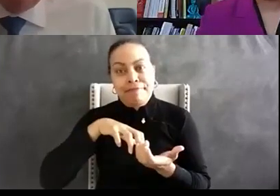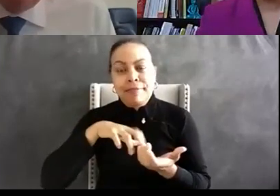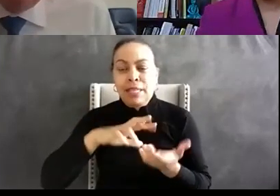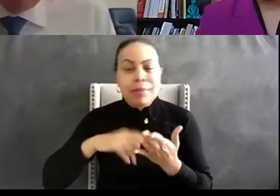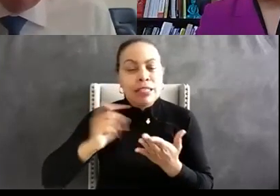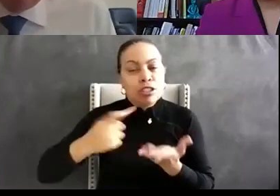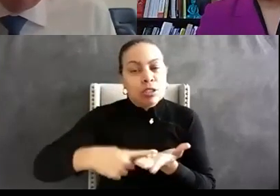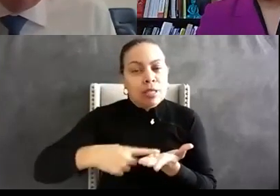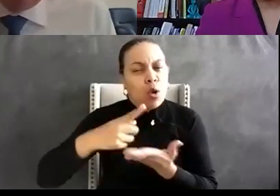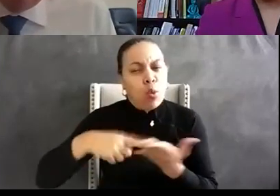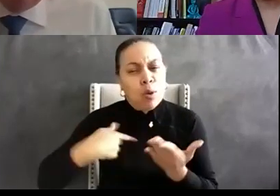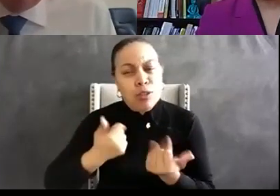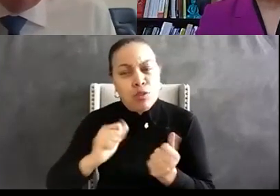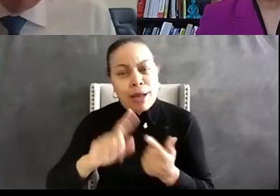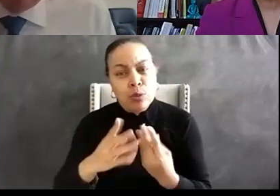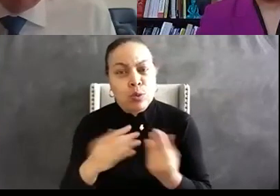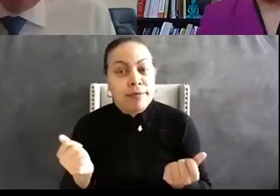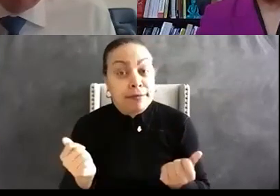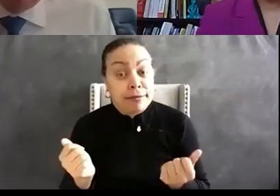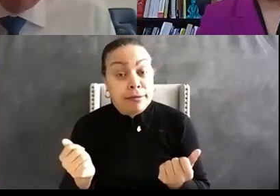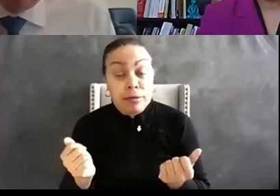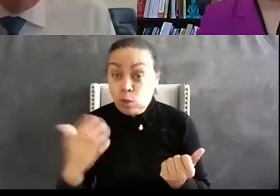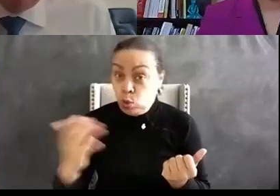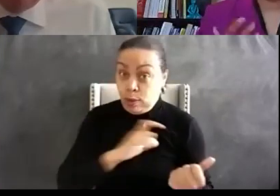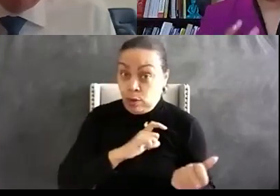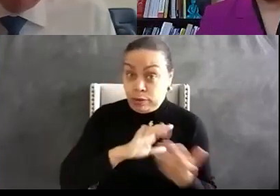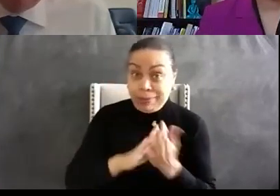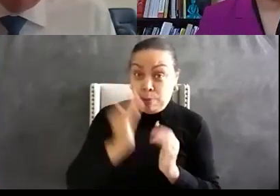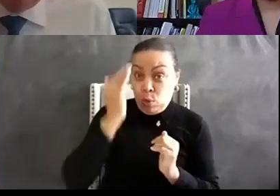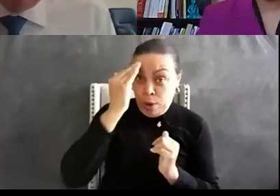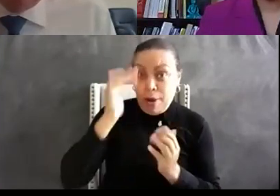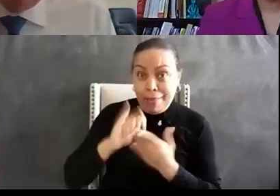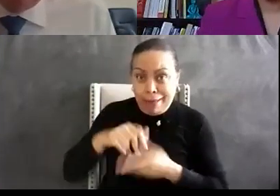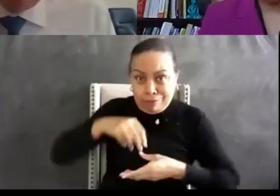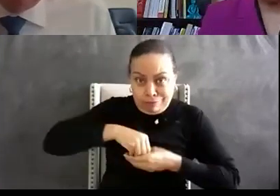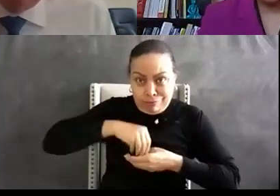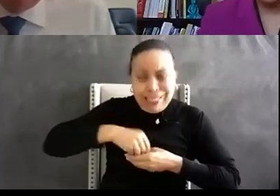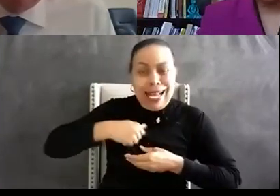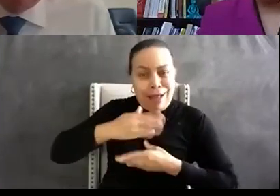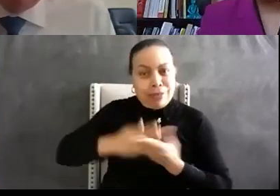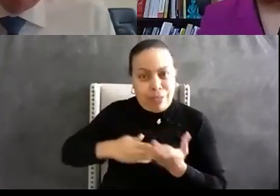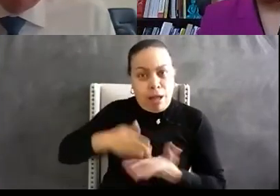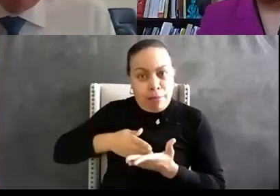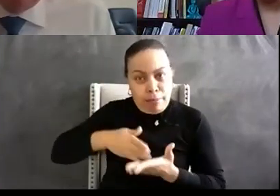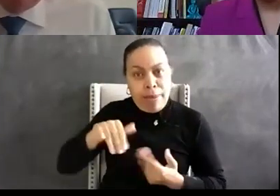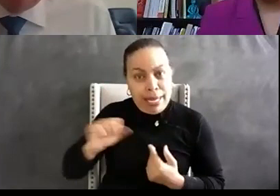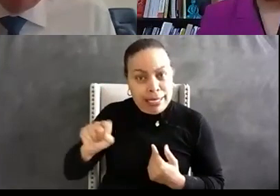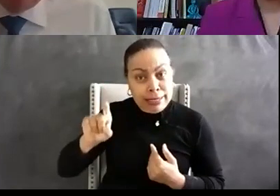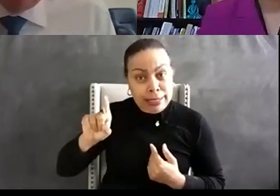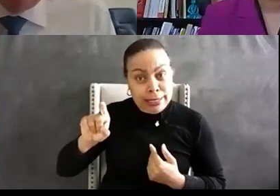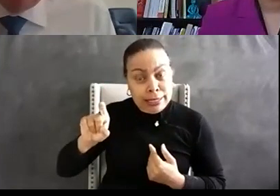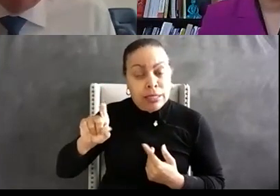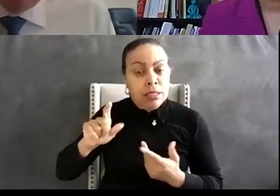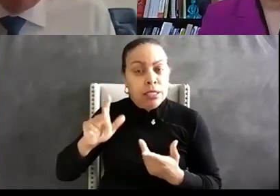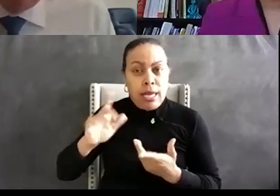for so if we want officers to be aware that they come with biases and how those things are um how they